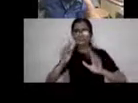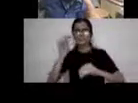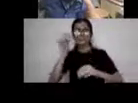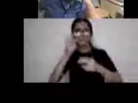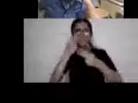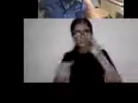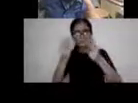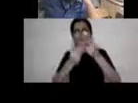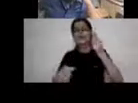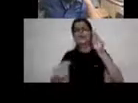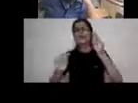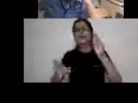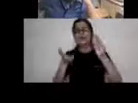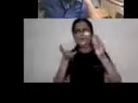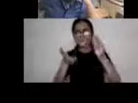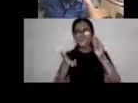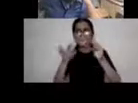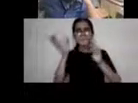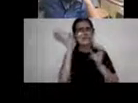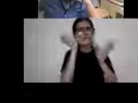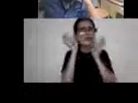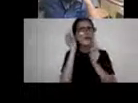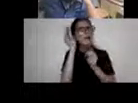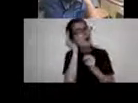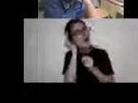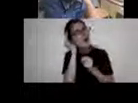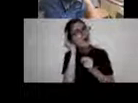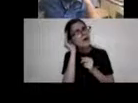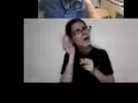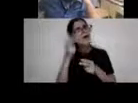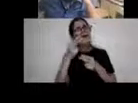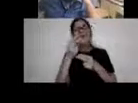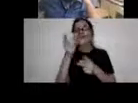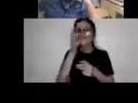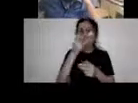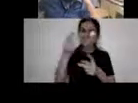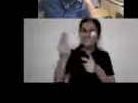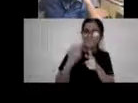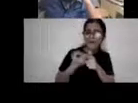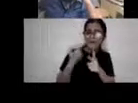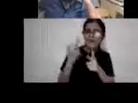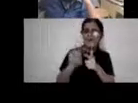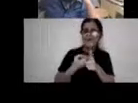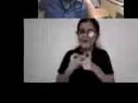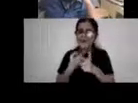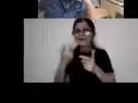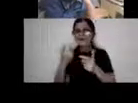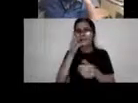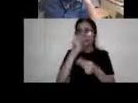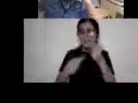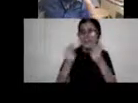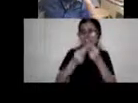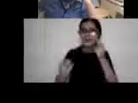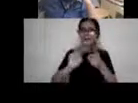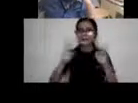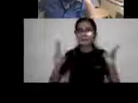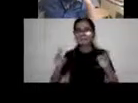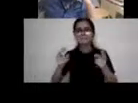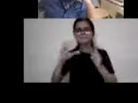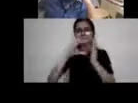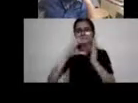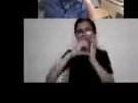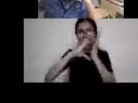times. I, I, I, I heard about it. I thought it would be kind of a funny story. I went to this, uh, to Texas, Austin, Texas.